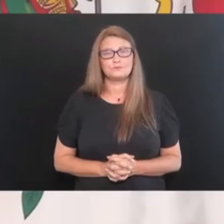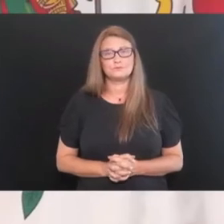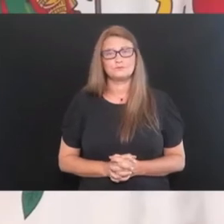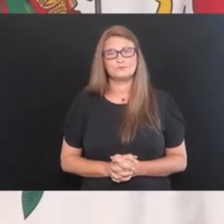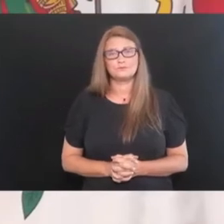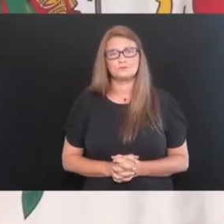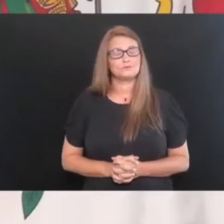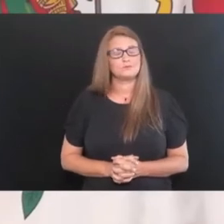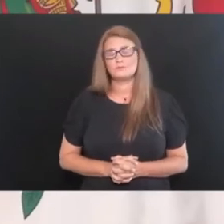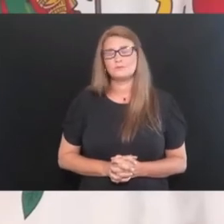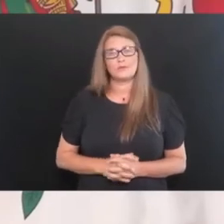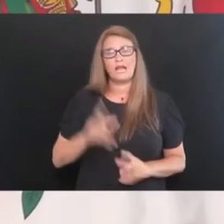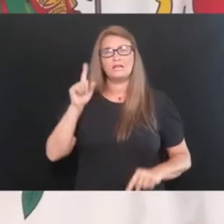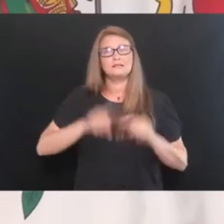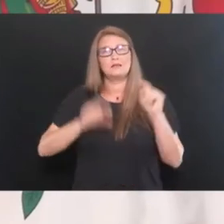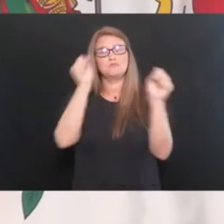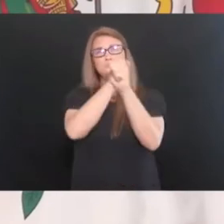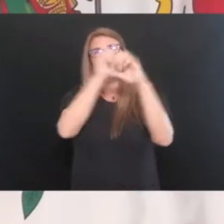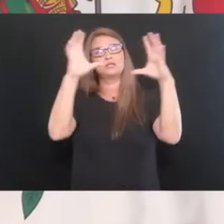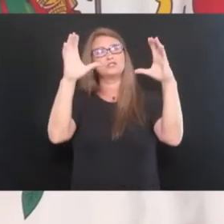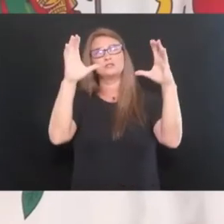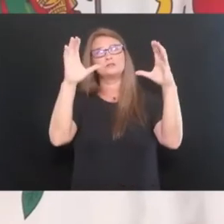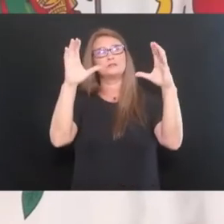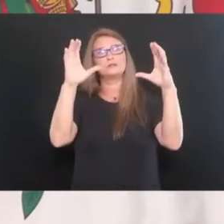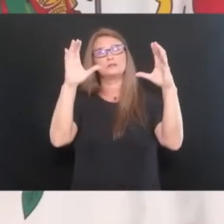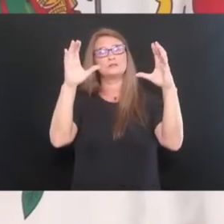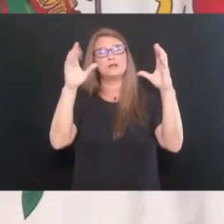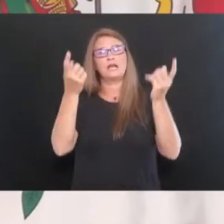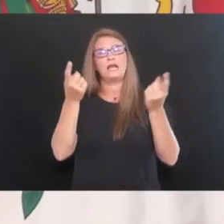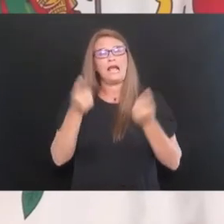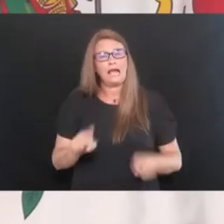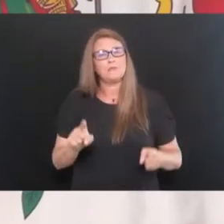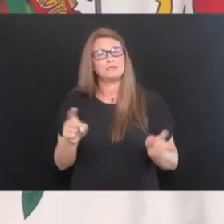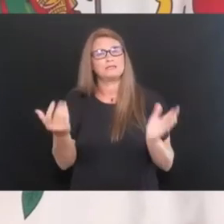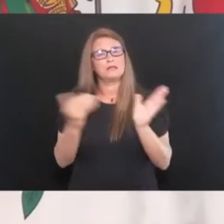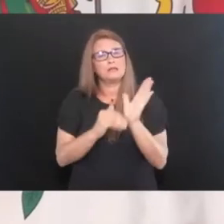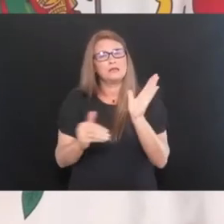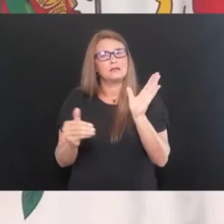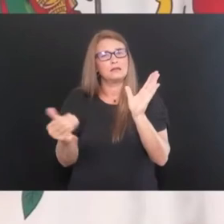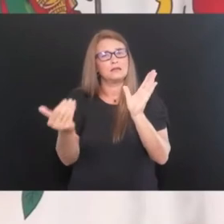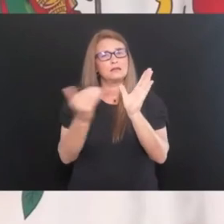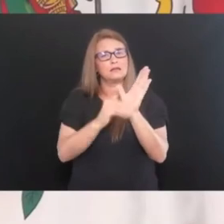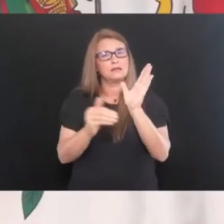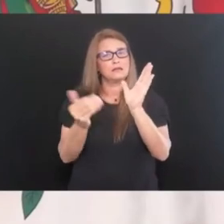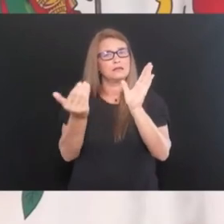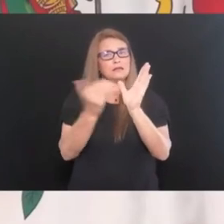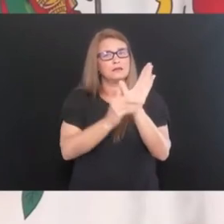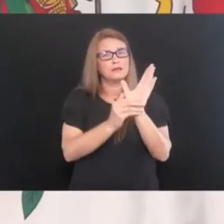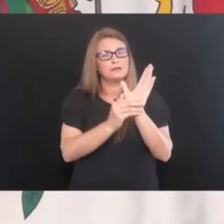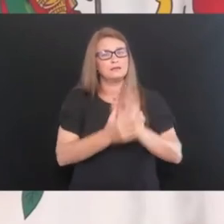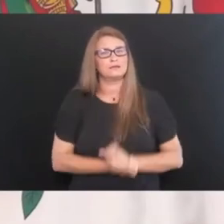can you just imagine, can you just imagine it? It's happened over and over and over, but, uh,